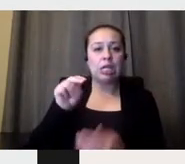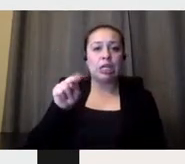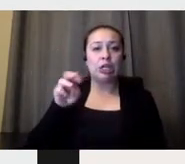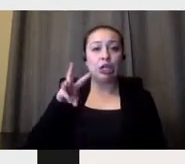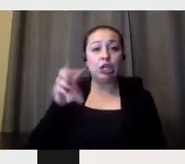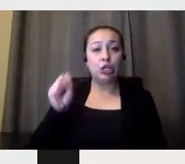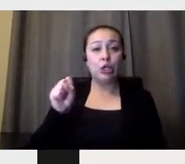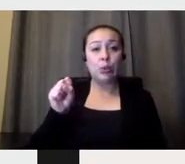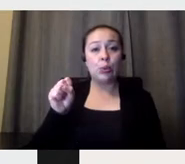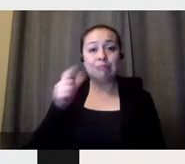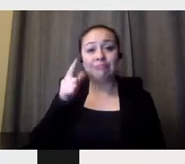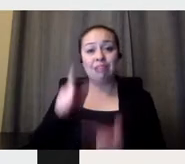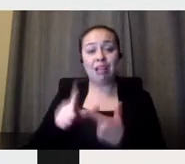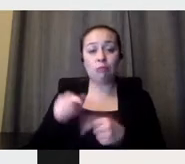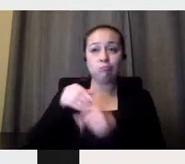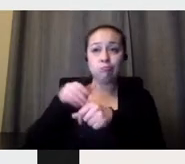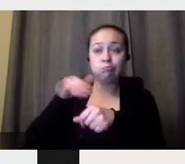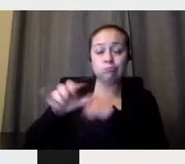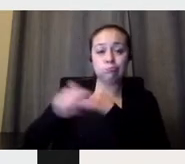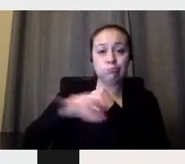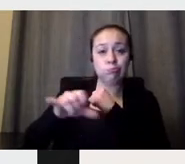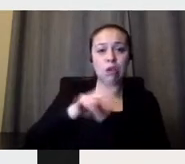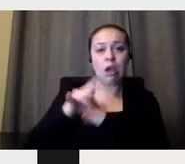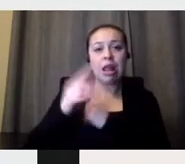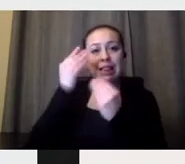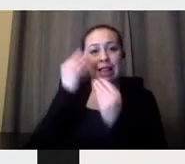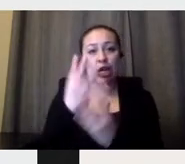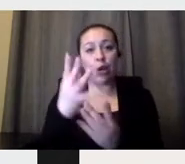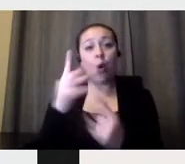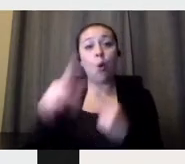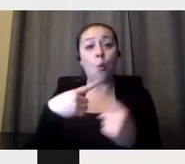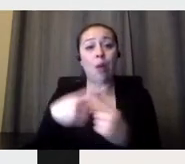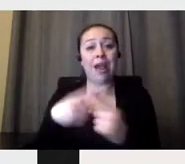when the exhibition will launch.